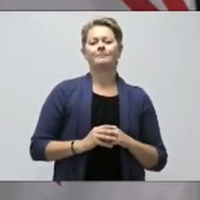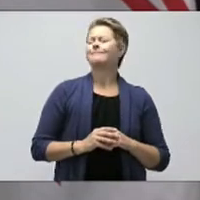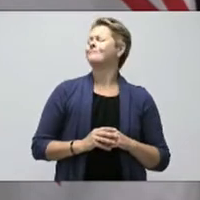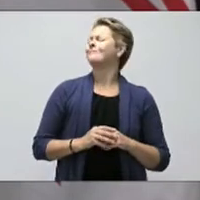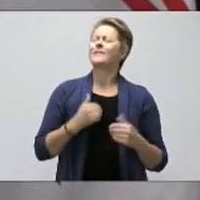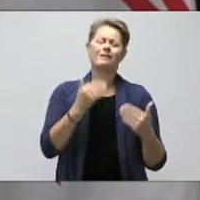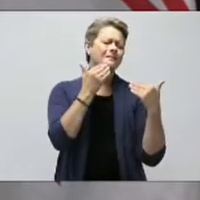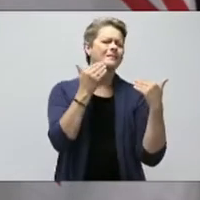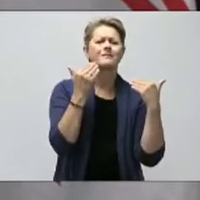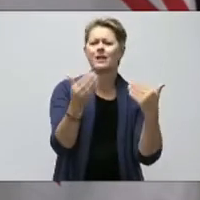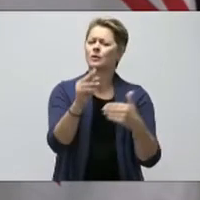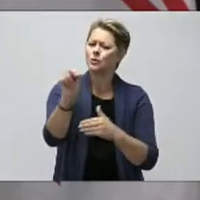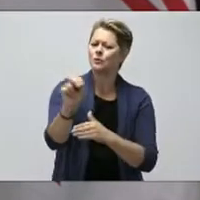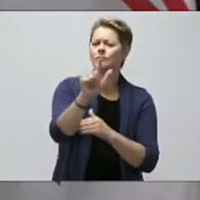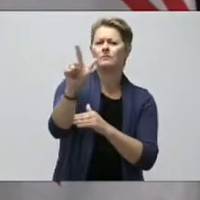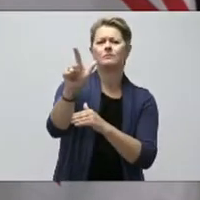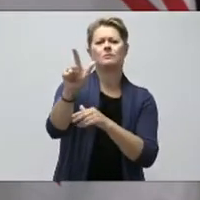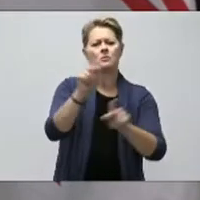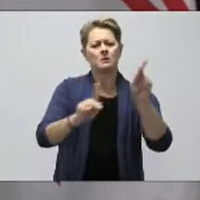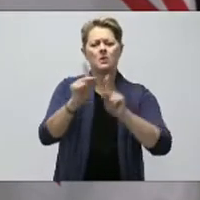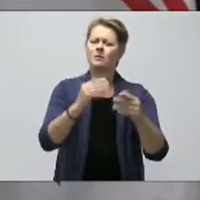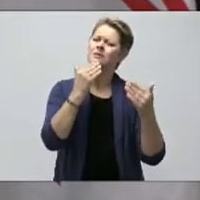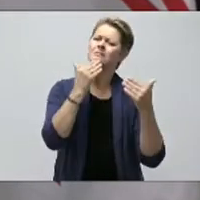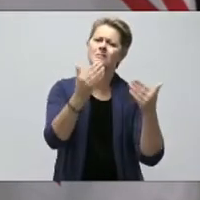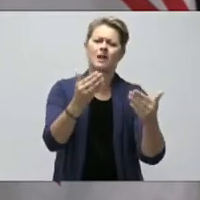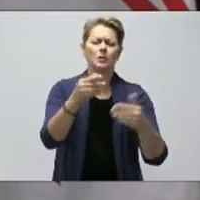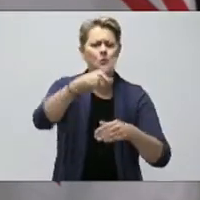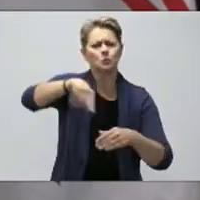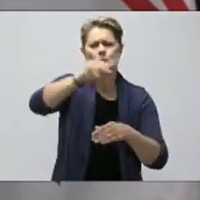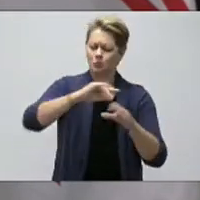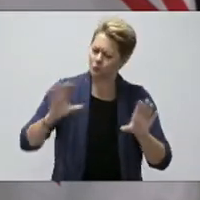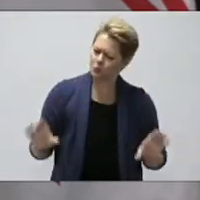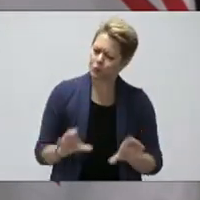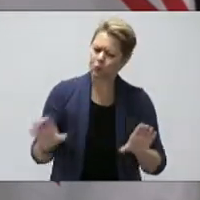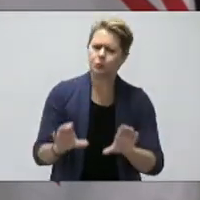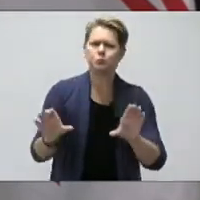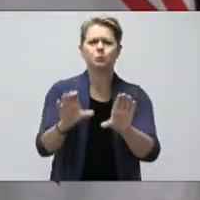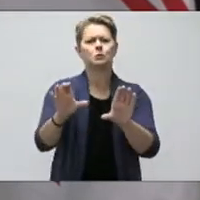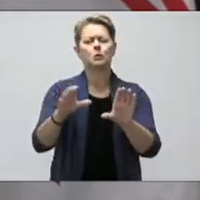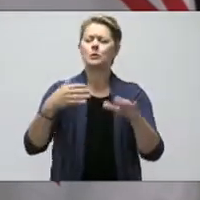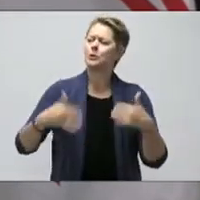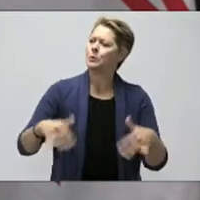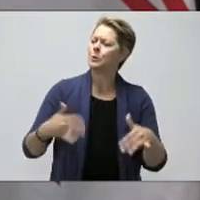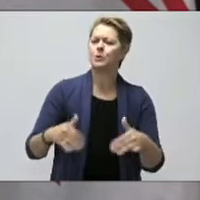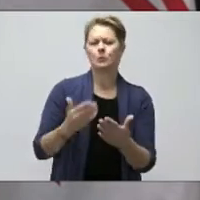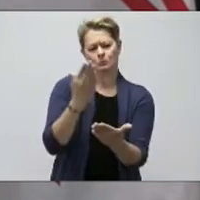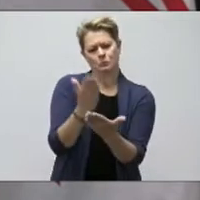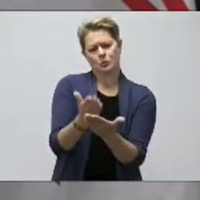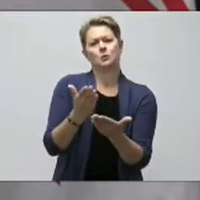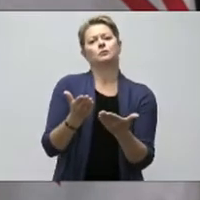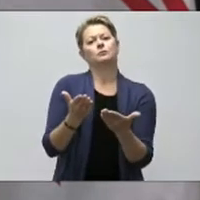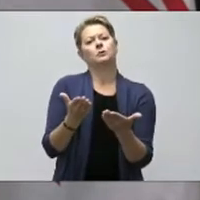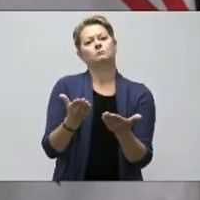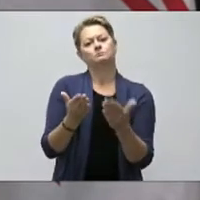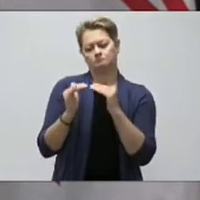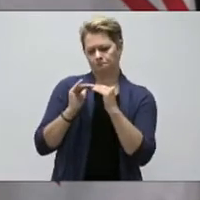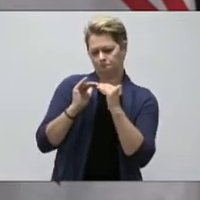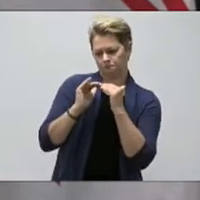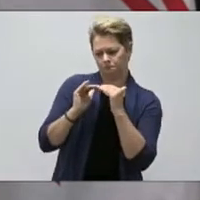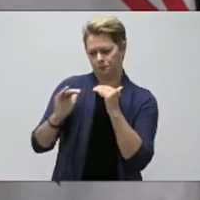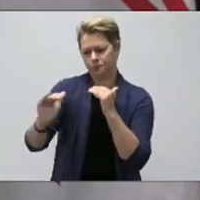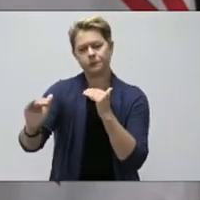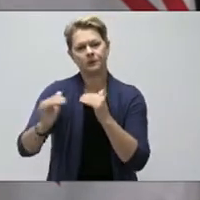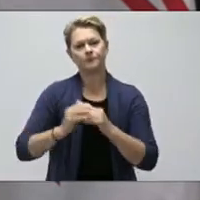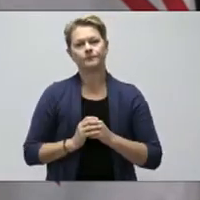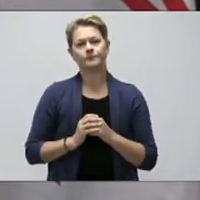Labrador for doing their part. We are where we are today because of your diligence and hard work. This app